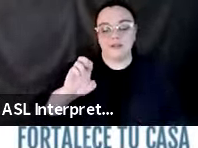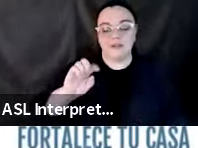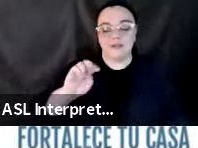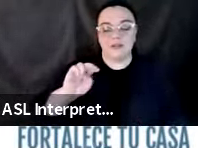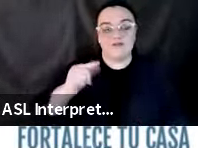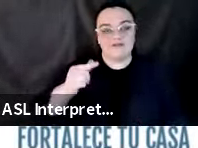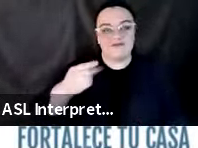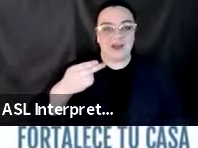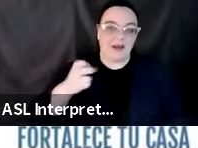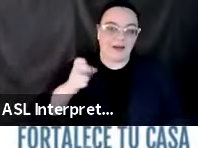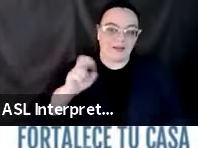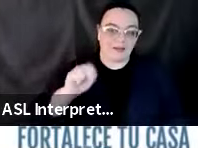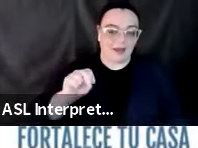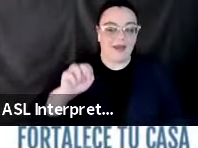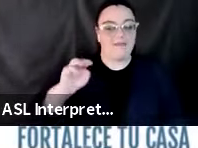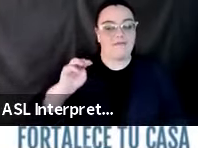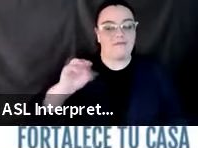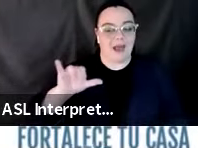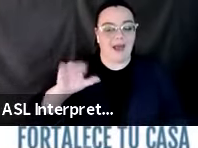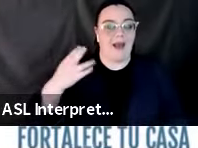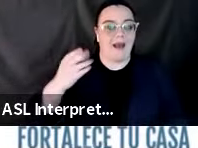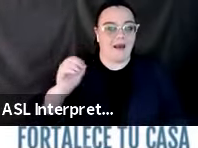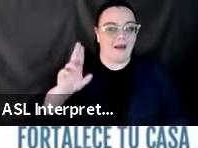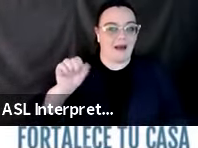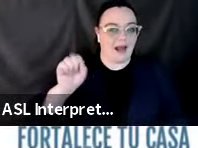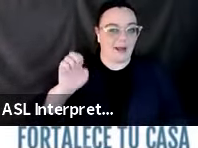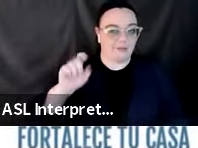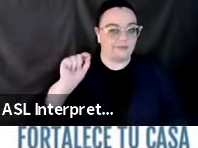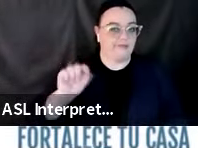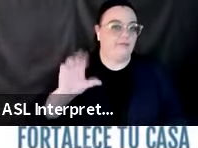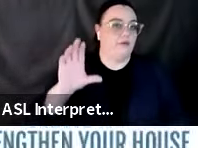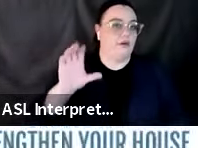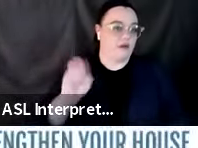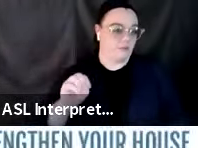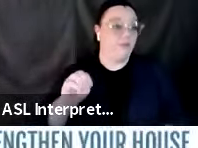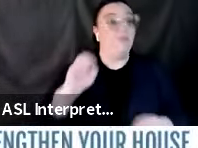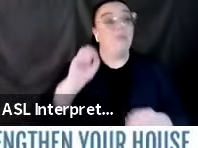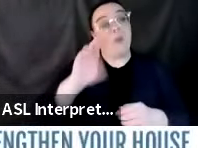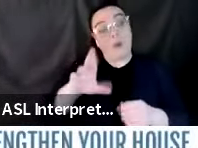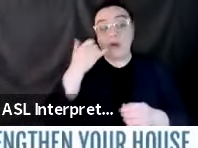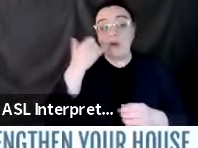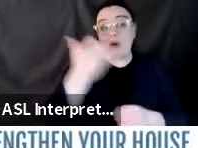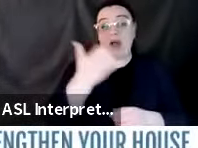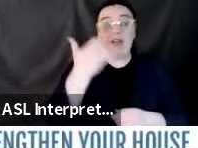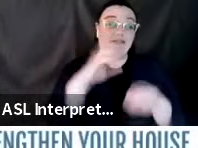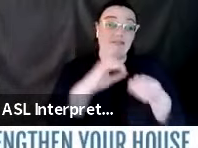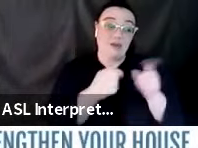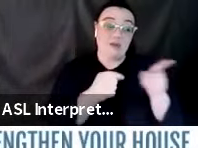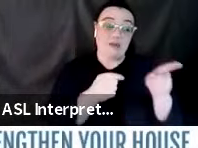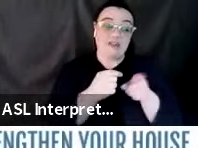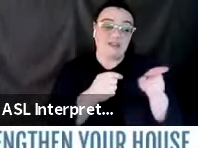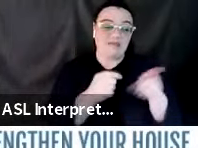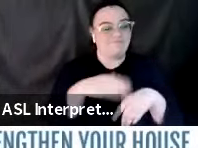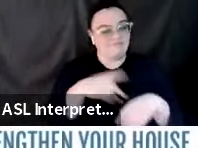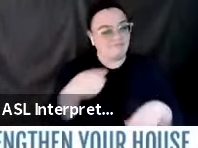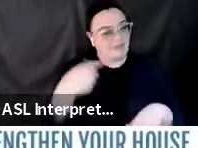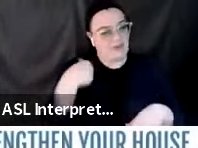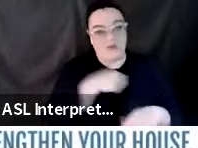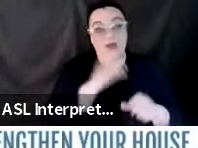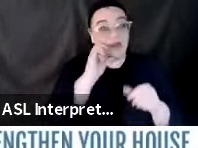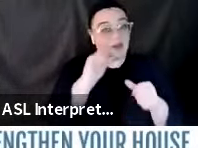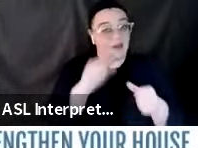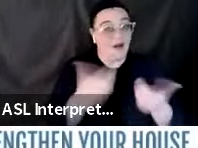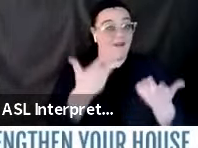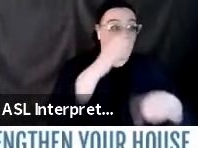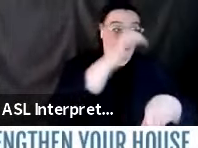And you can also get more information on the number on your screen. We also offer this information in Spanish.